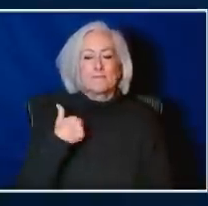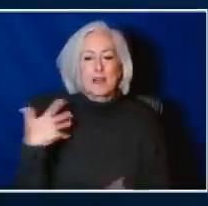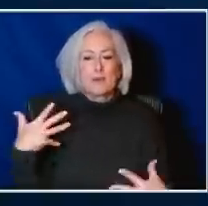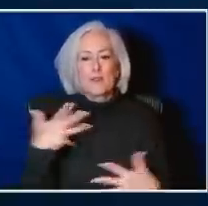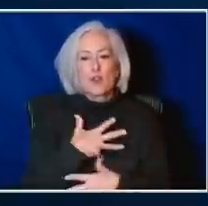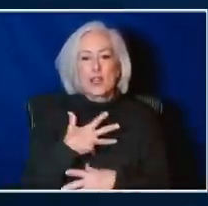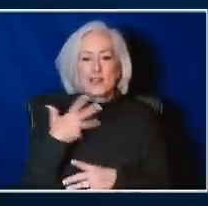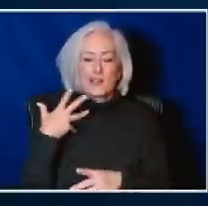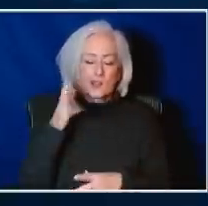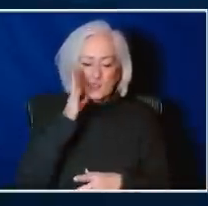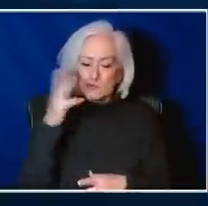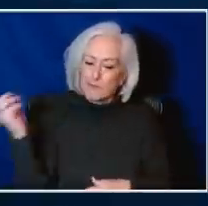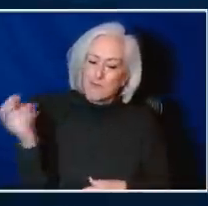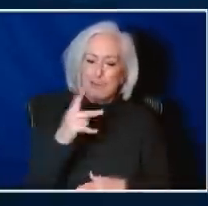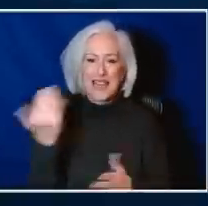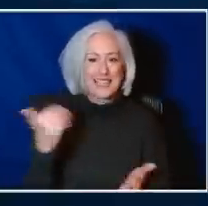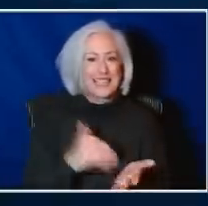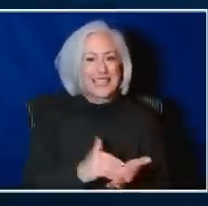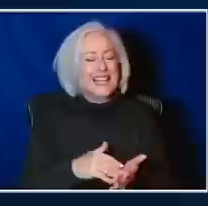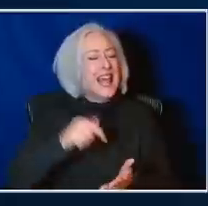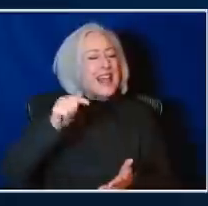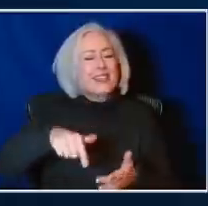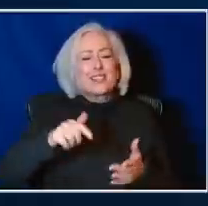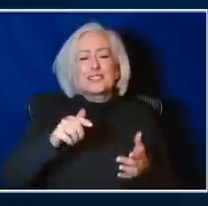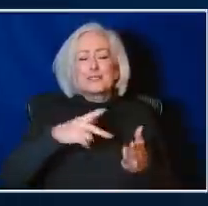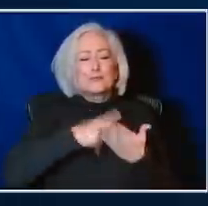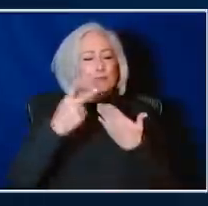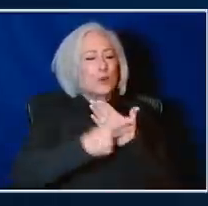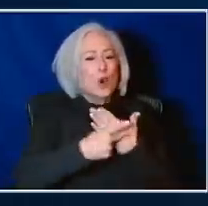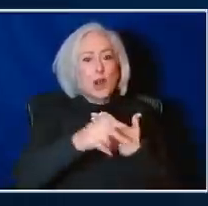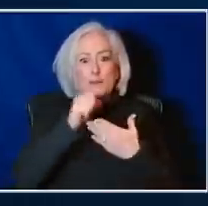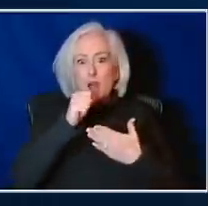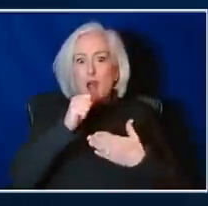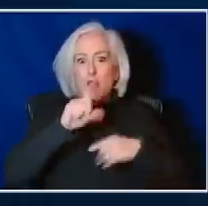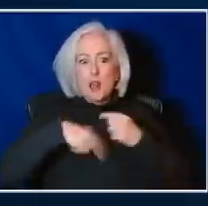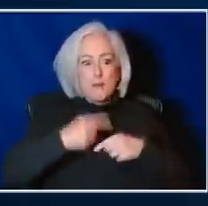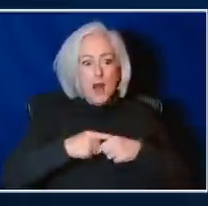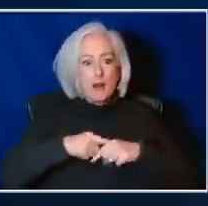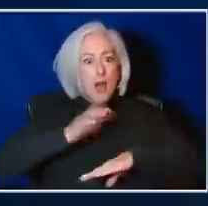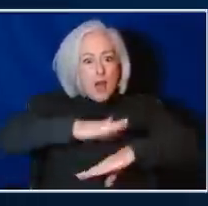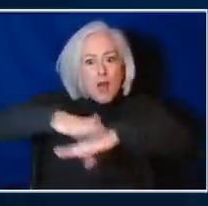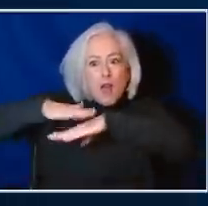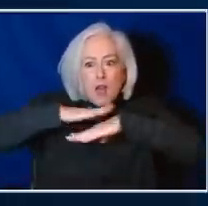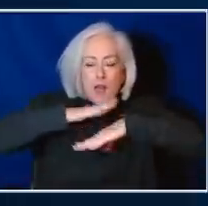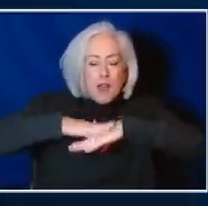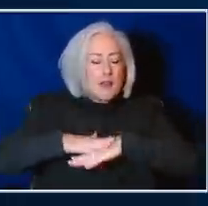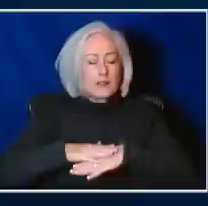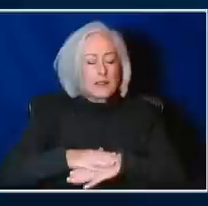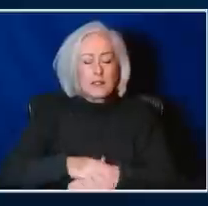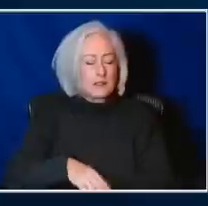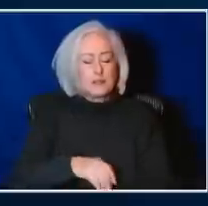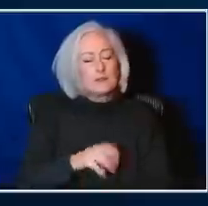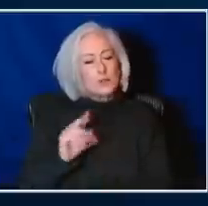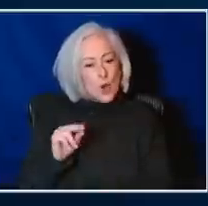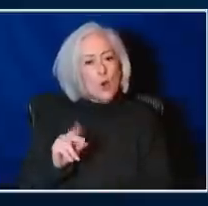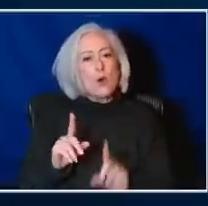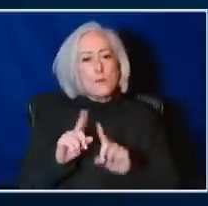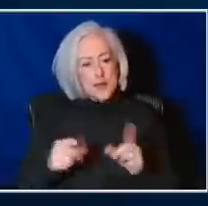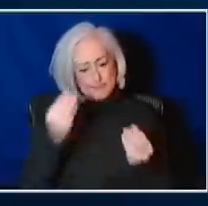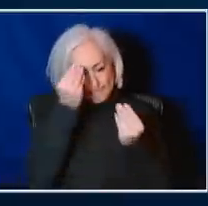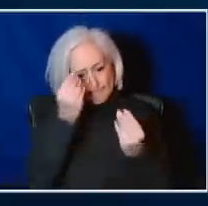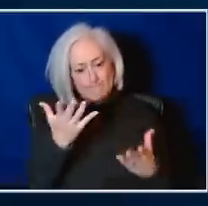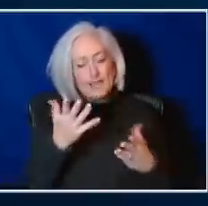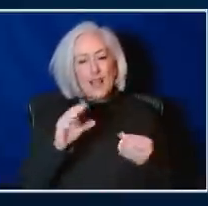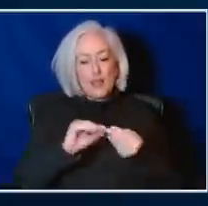this is not an alarmist program. We are not alarmist people. But the numbers are going up and people aren't as well